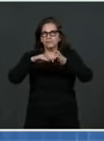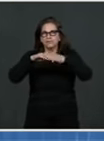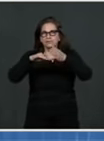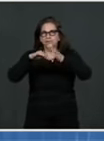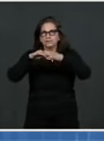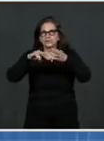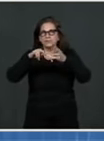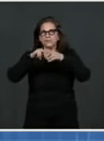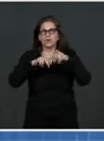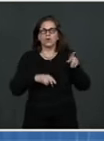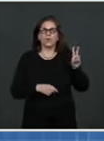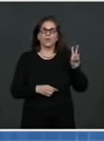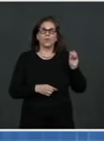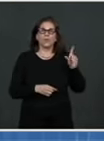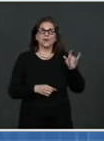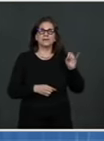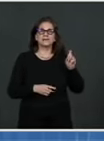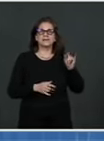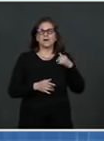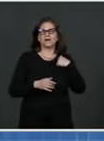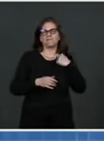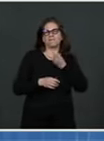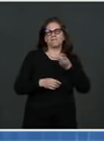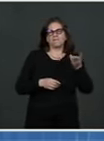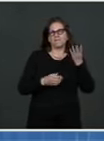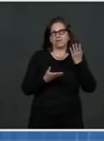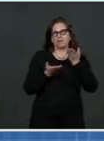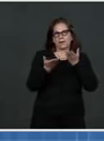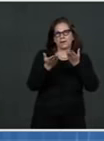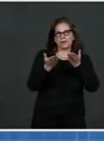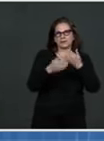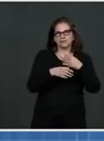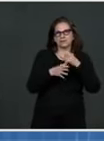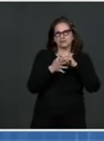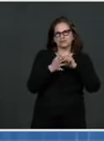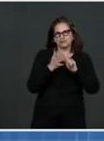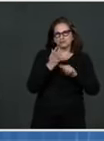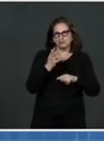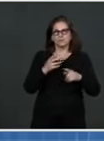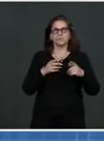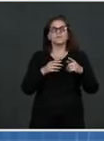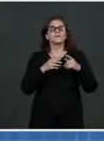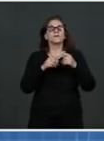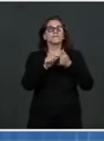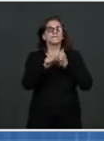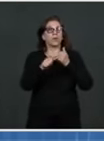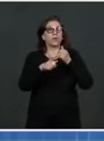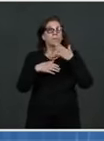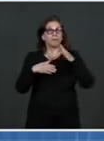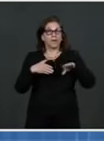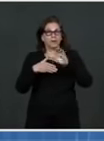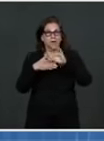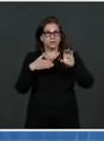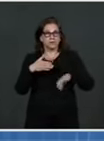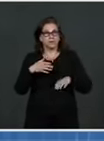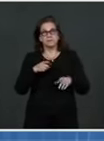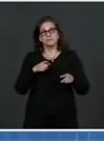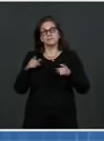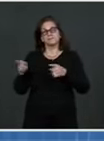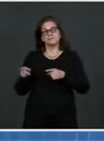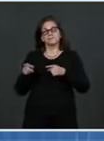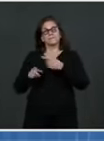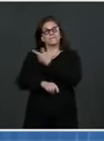recommendations for the next few weeks. In the meantime, we are vaccinating the country as quickly as humanly